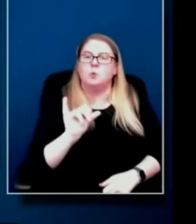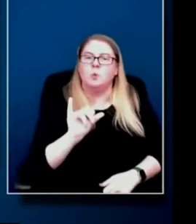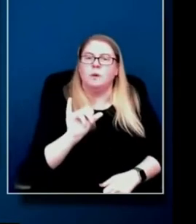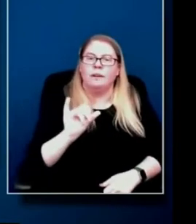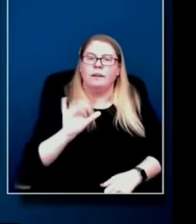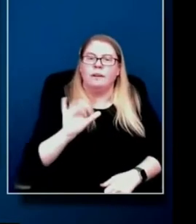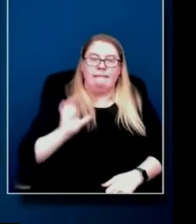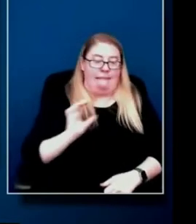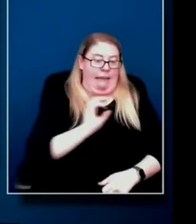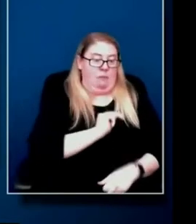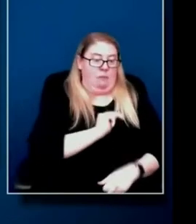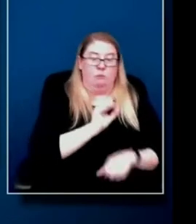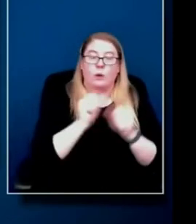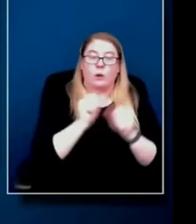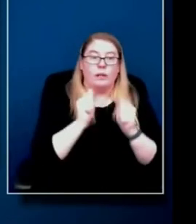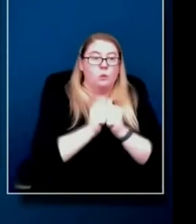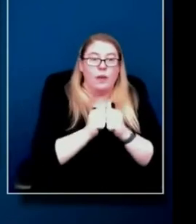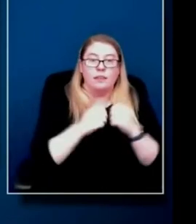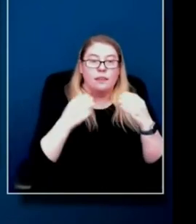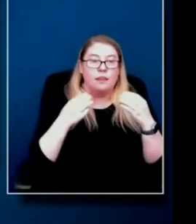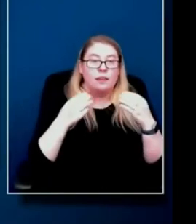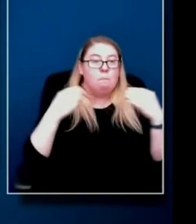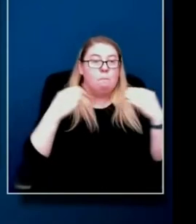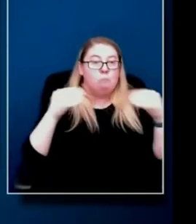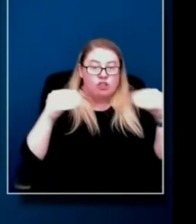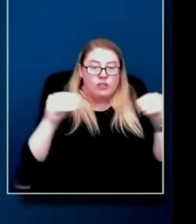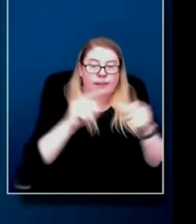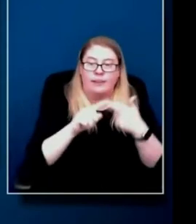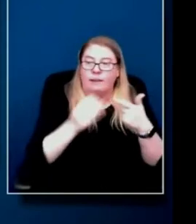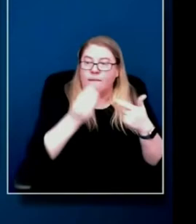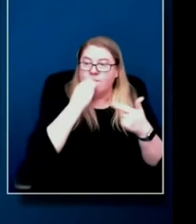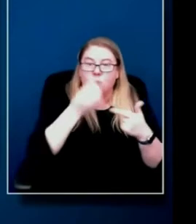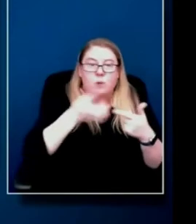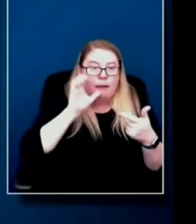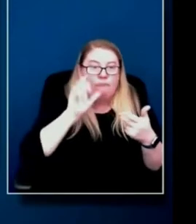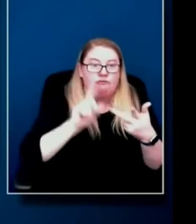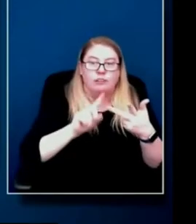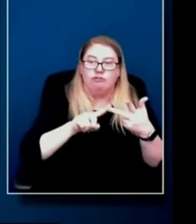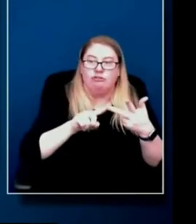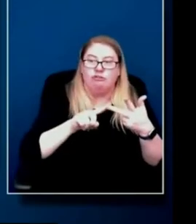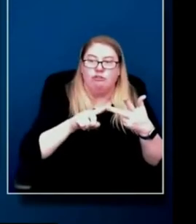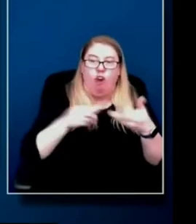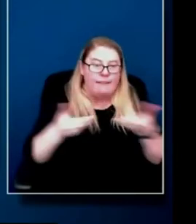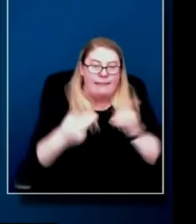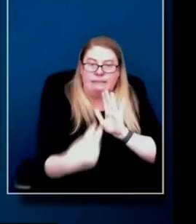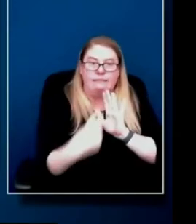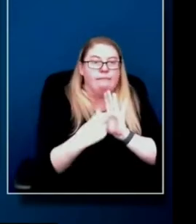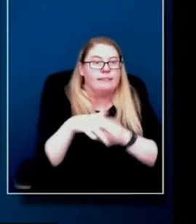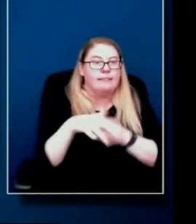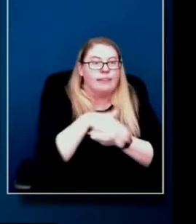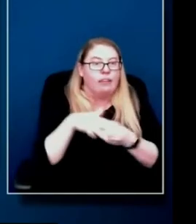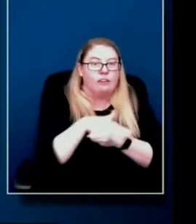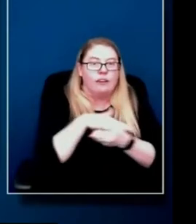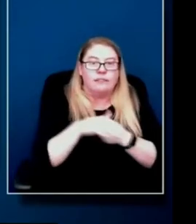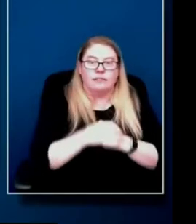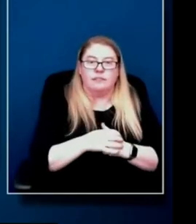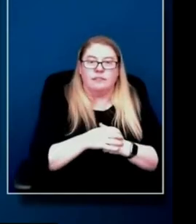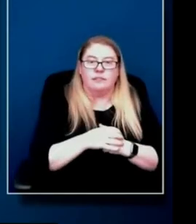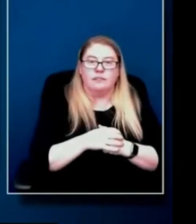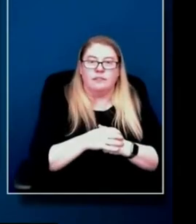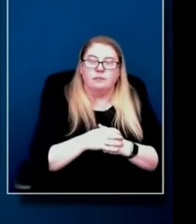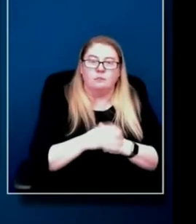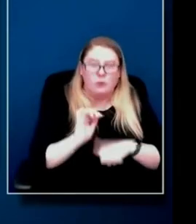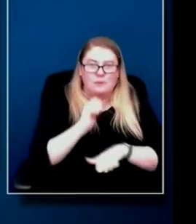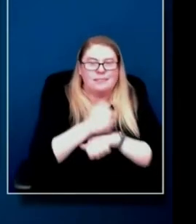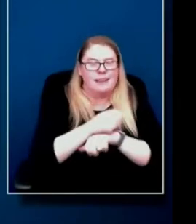working with merchandise, working with food and beverage, working with, with all of our guests facing areas where perhaps, you know, we, we want to create that